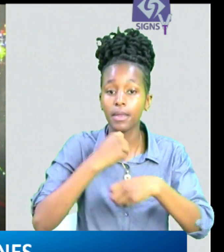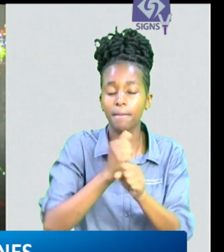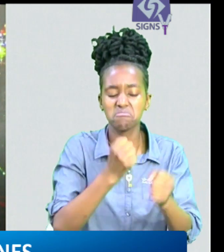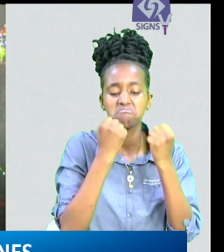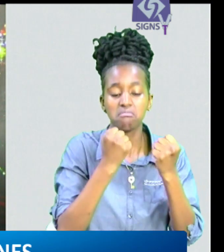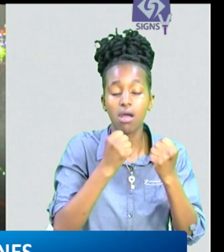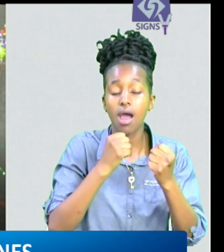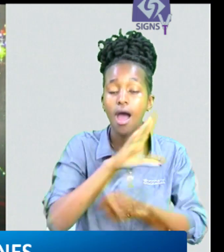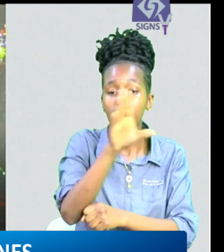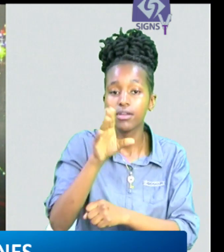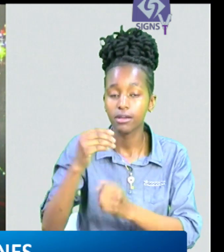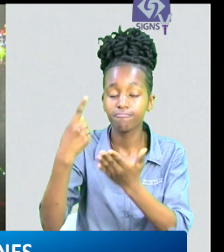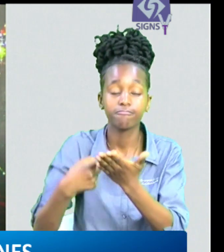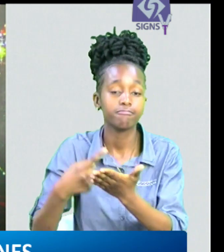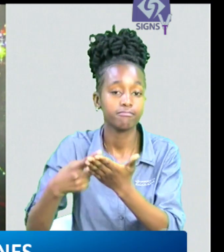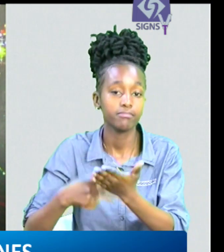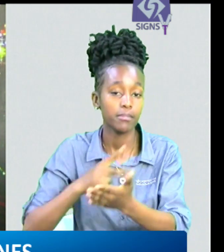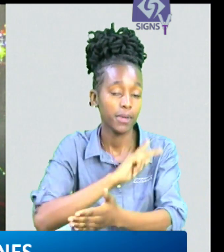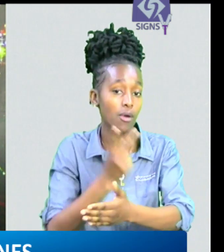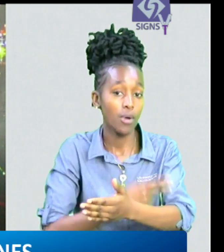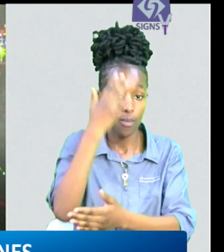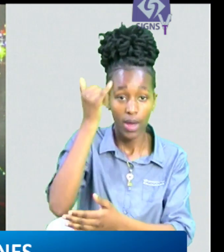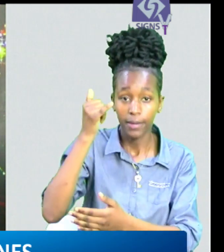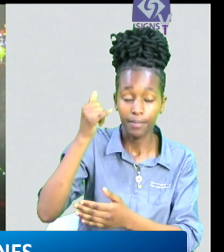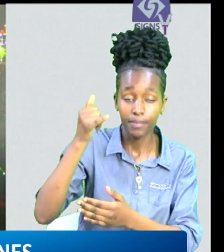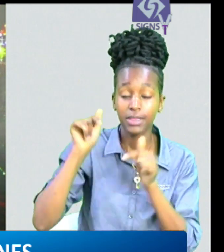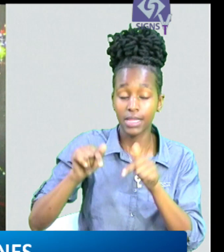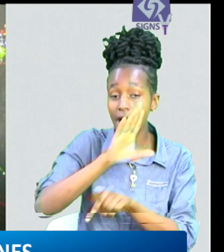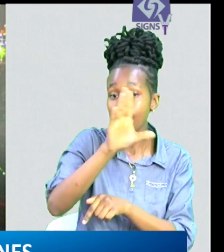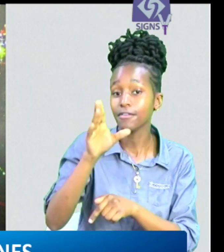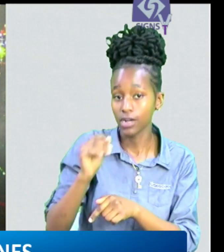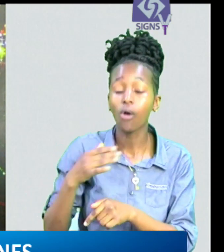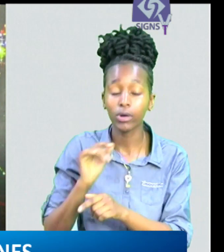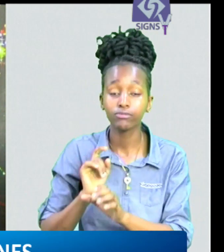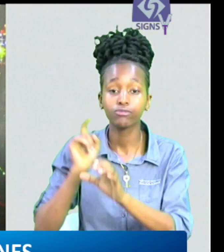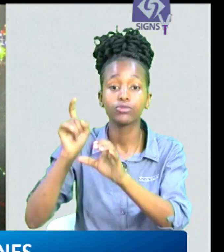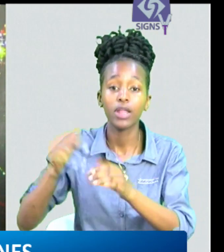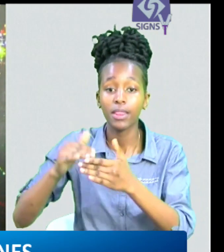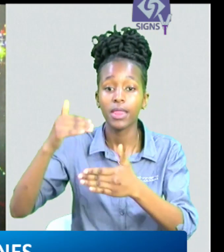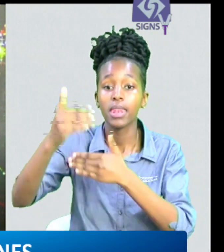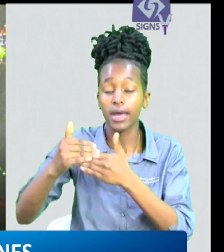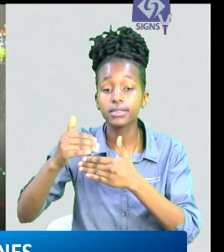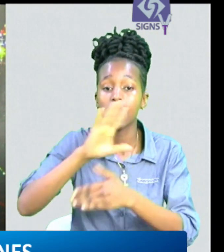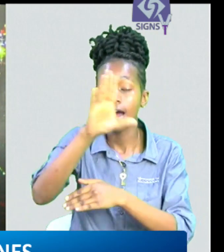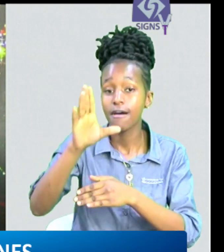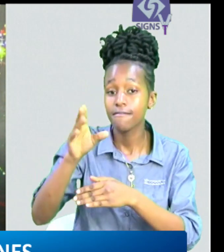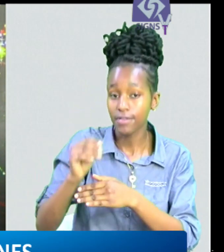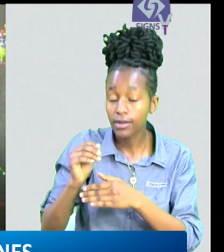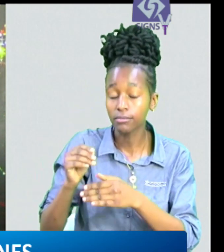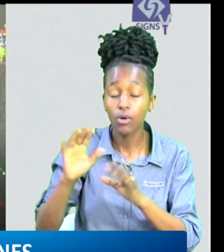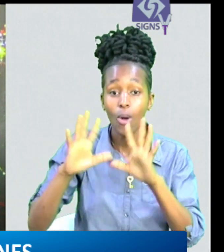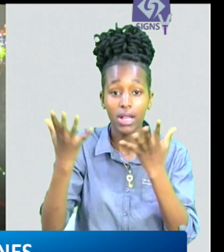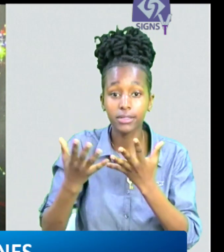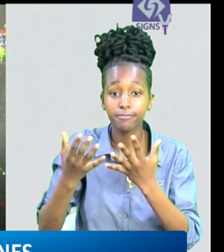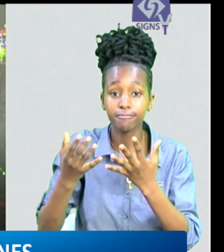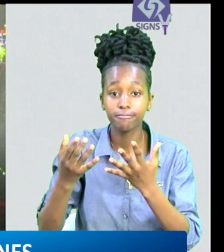africa's negotiating power as the continent gears for the next global climate event in the united arab emirates in december